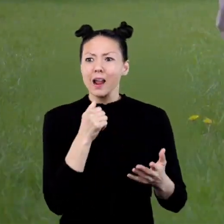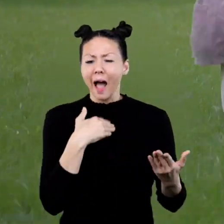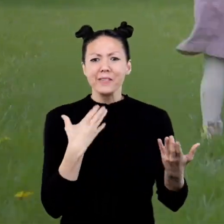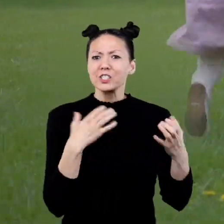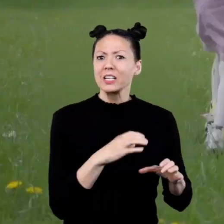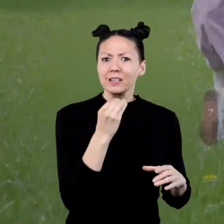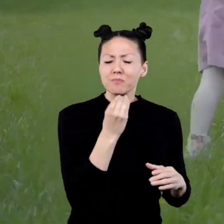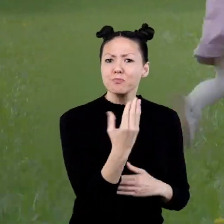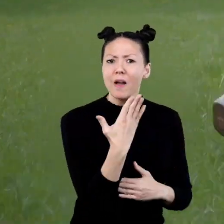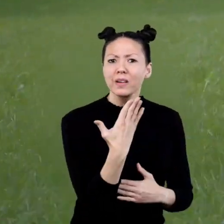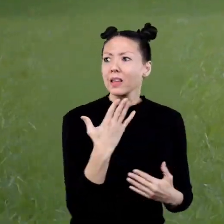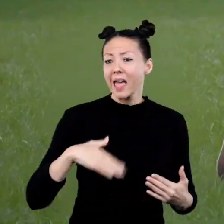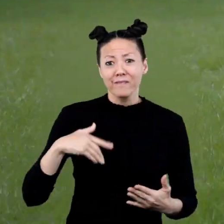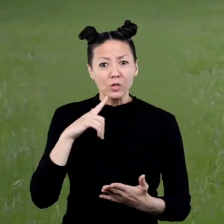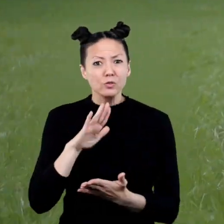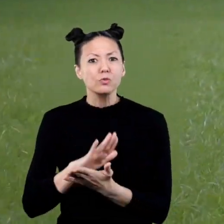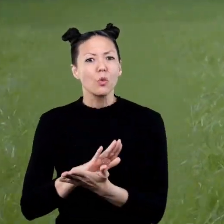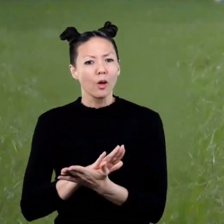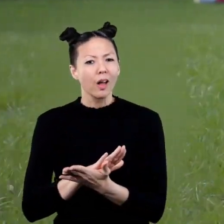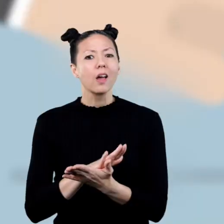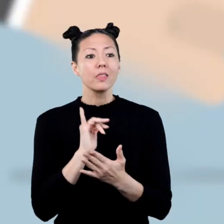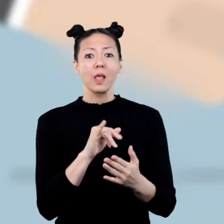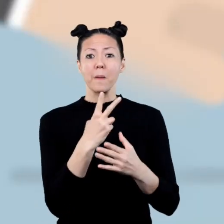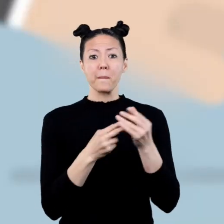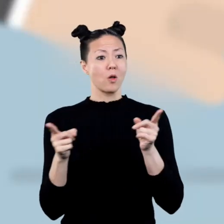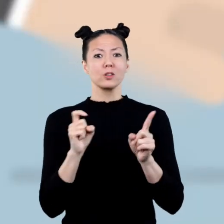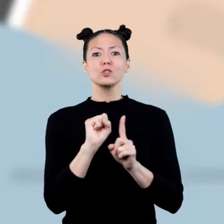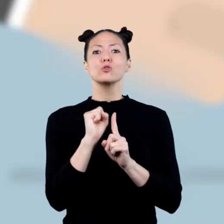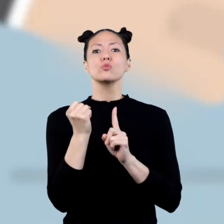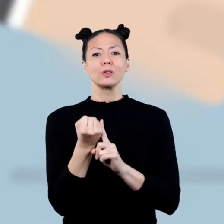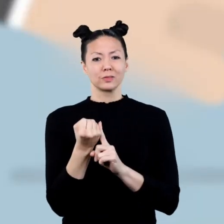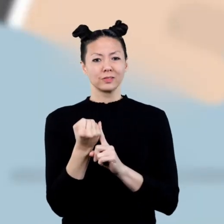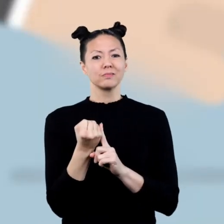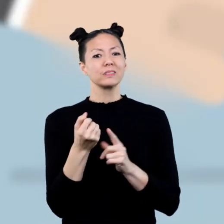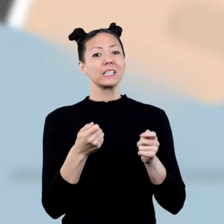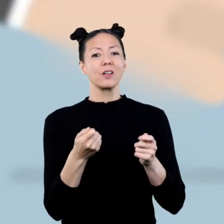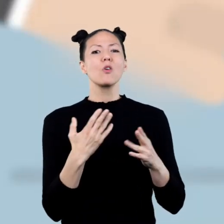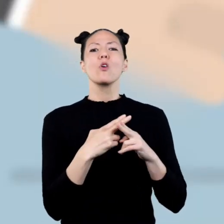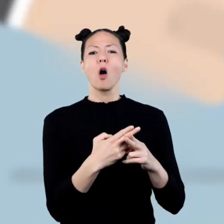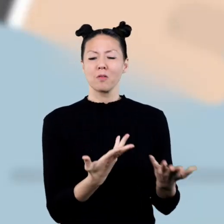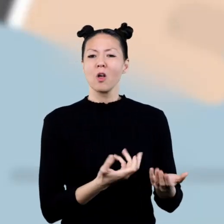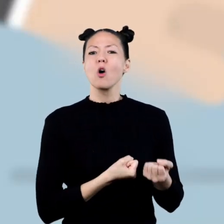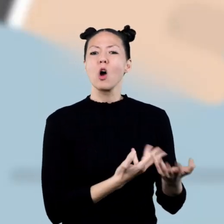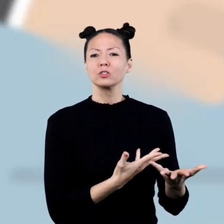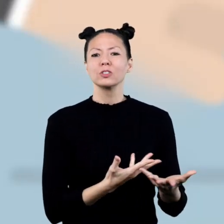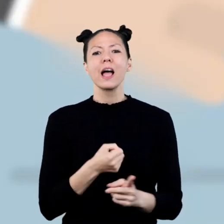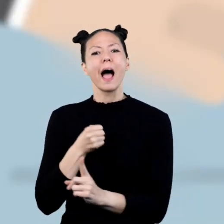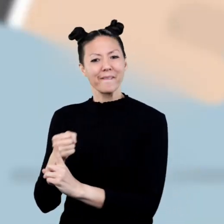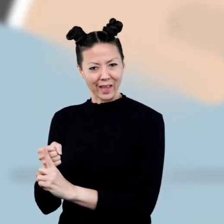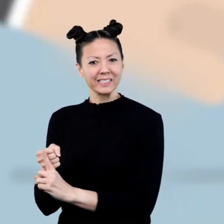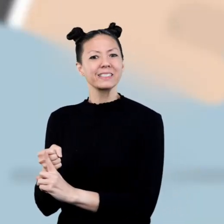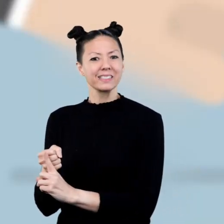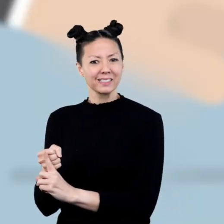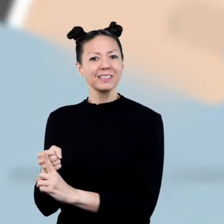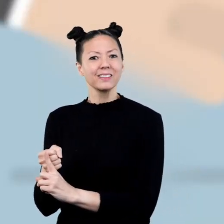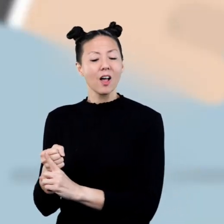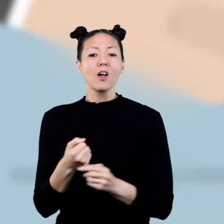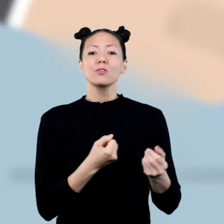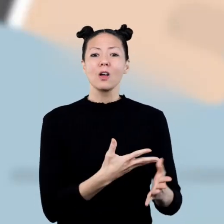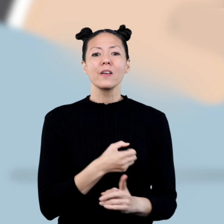Not having eaten breakfast and late to school? Both of those situations deal with something called cause and effect.